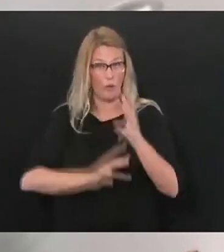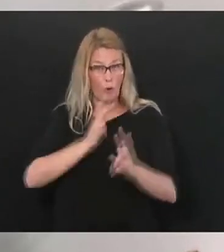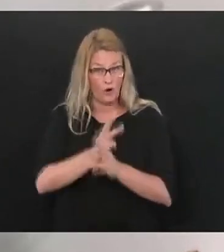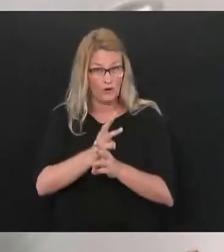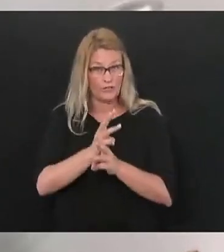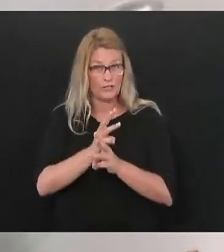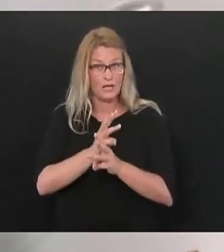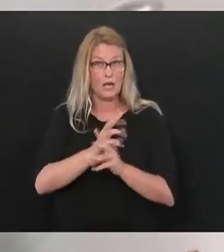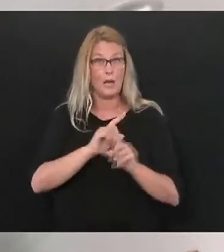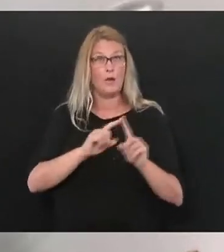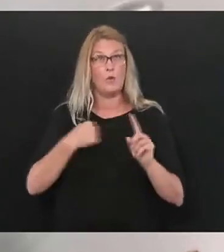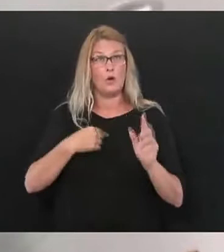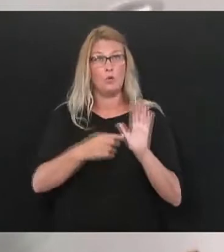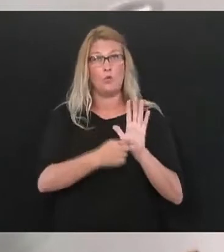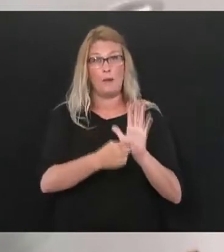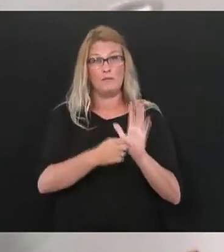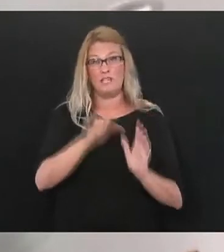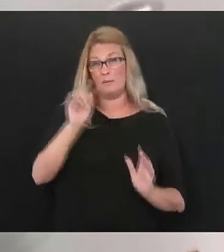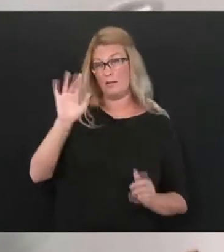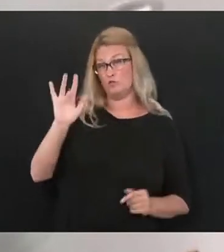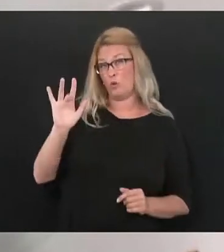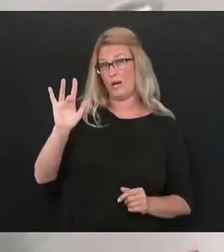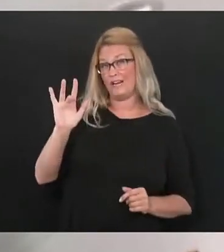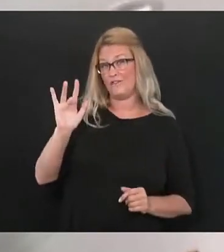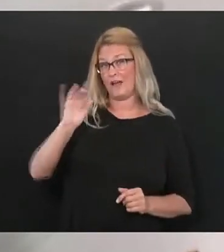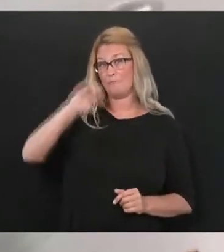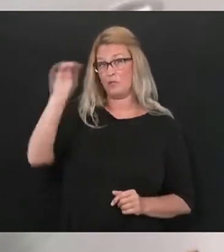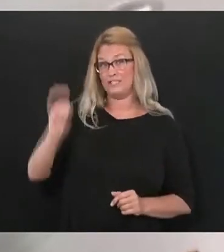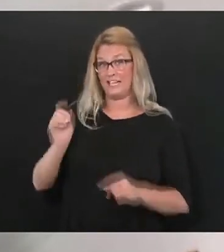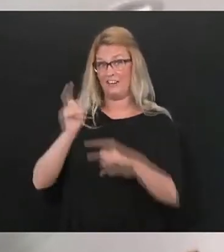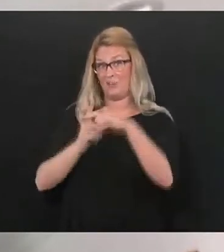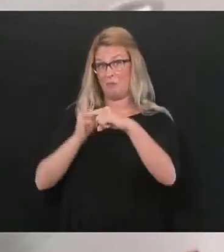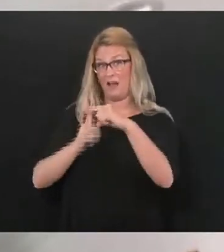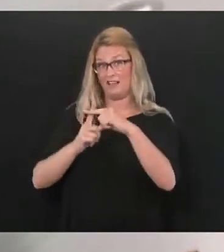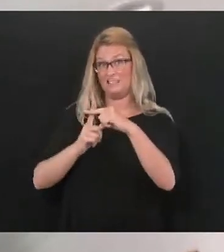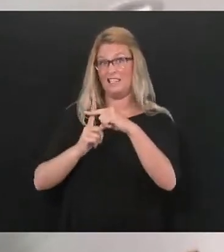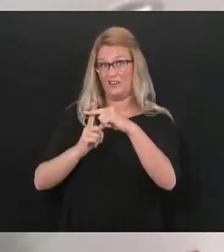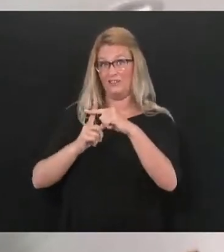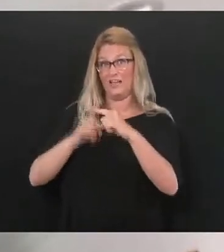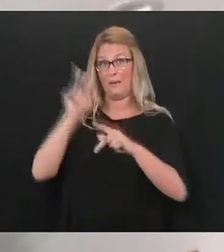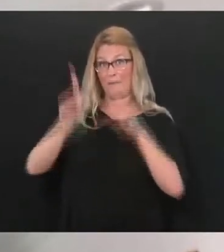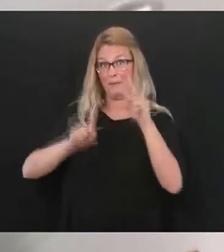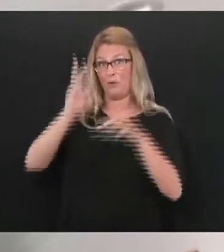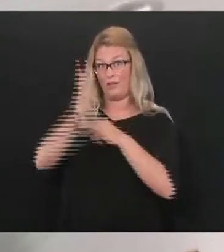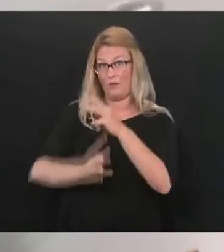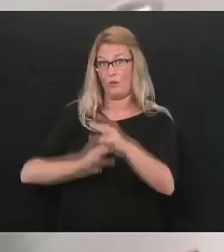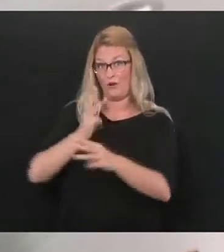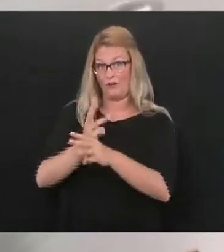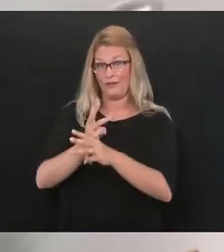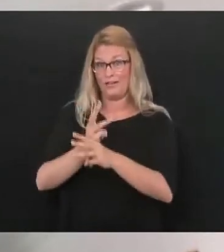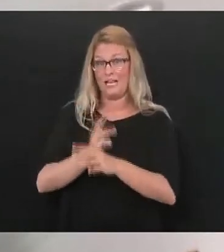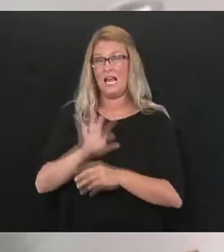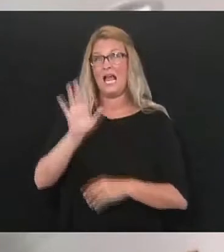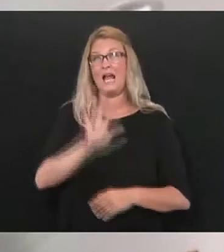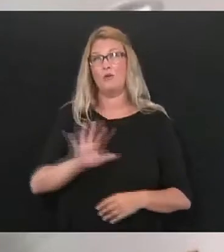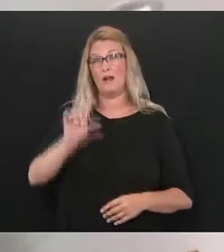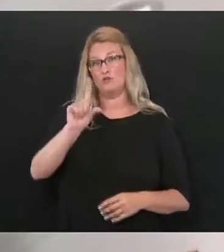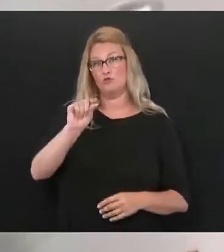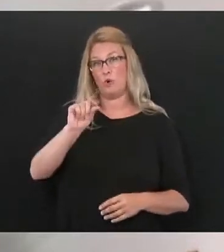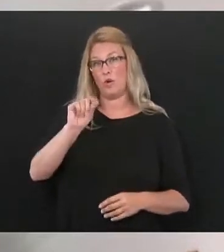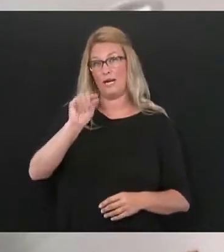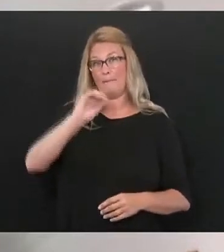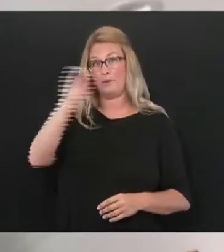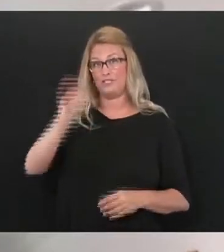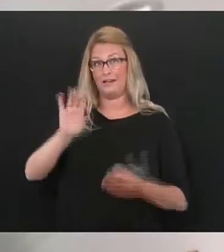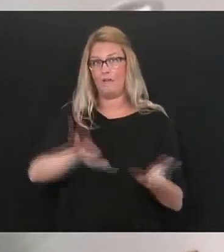represent about 25 percent of the COVID positive people in the world and about 20 percent of the deaths